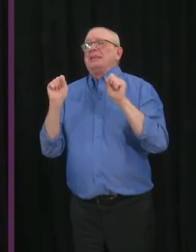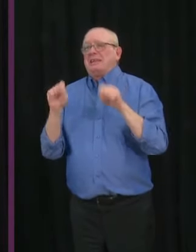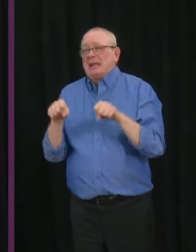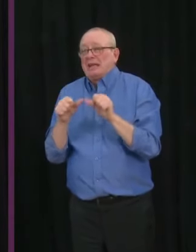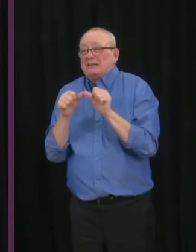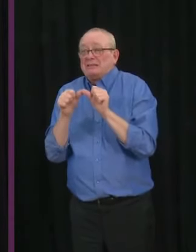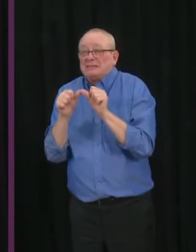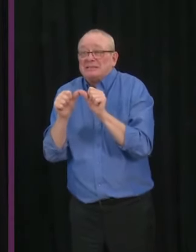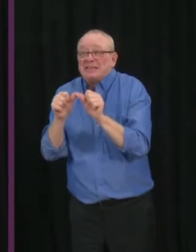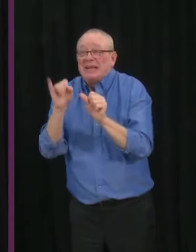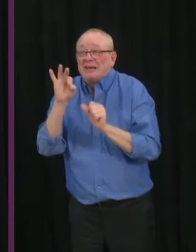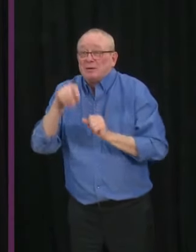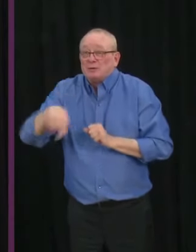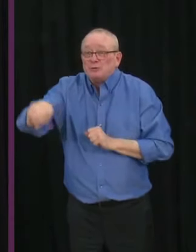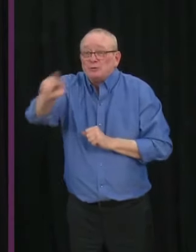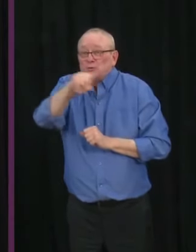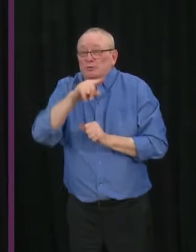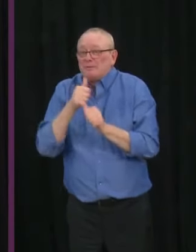place in every setting.